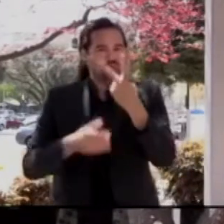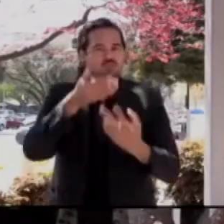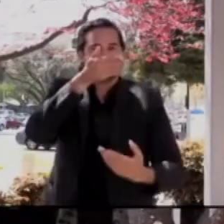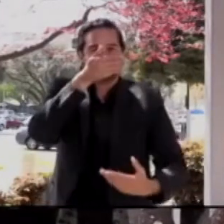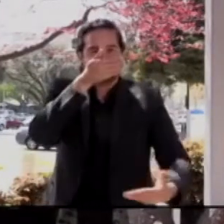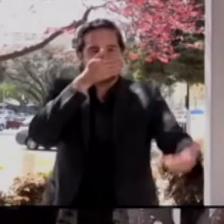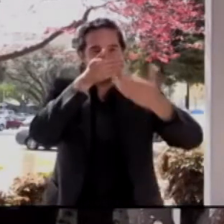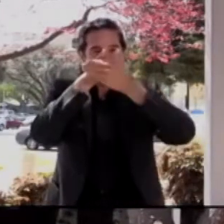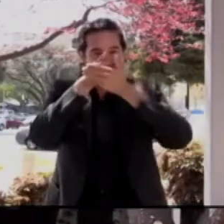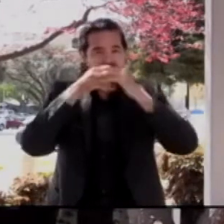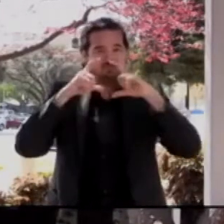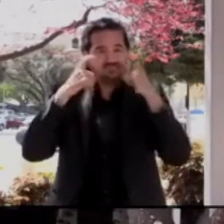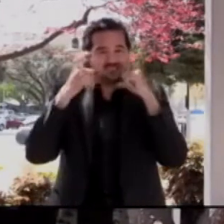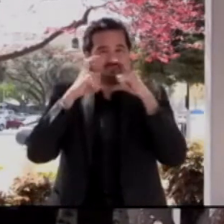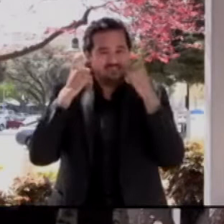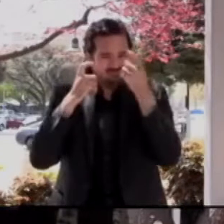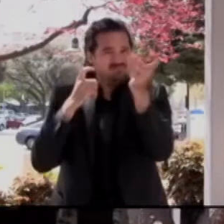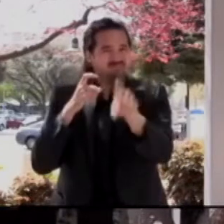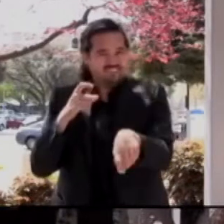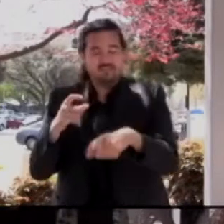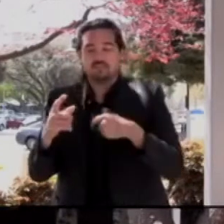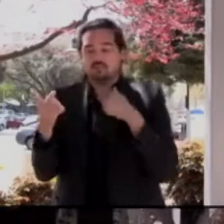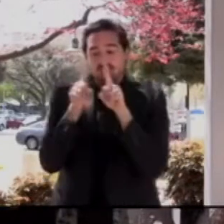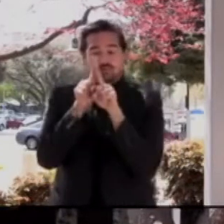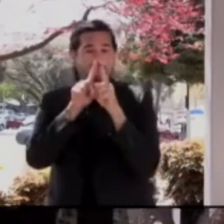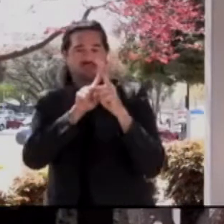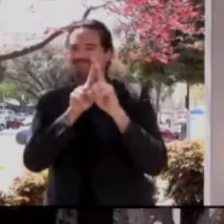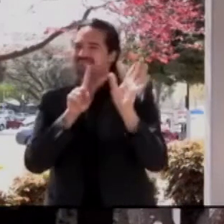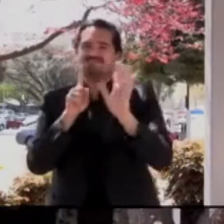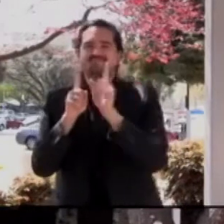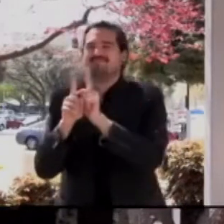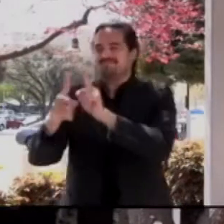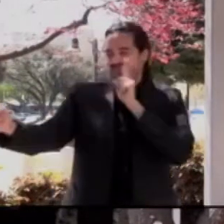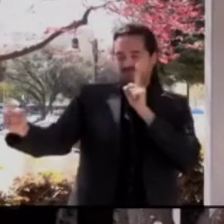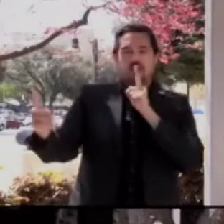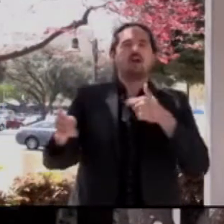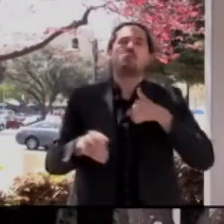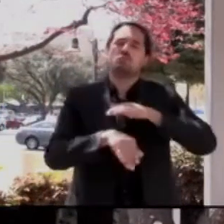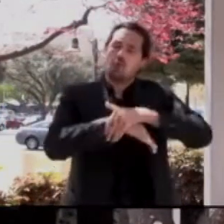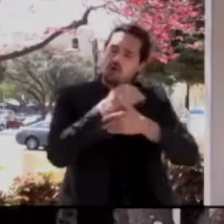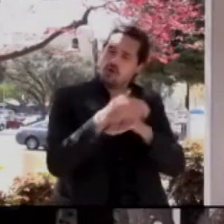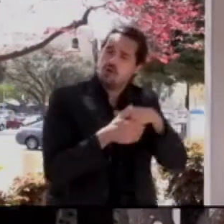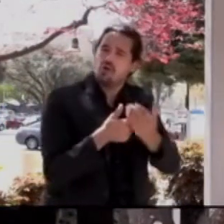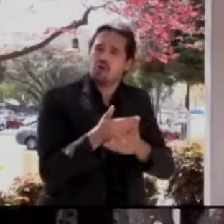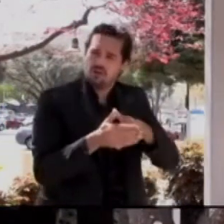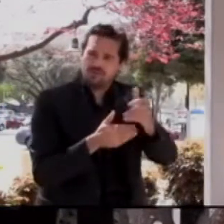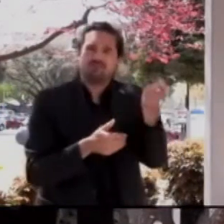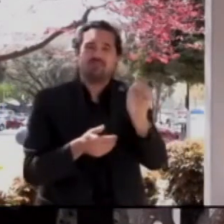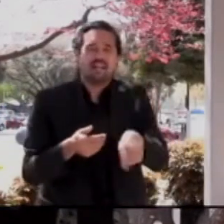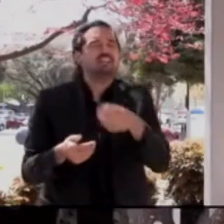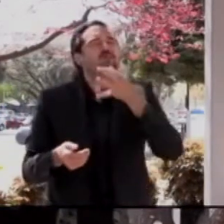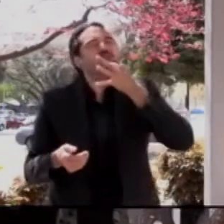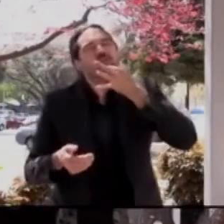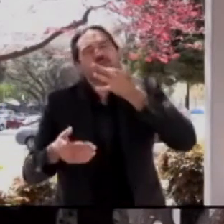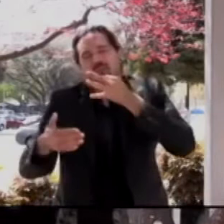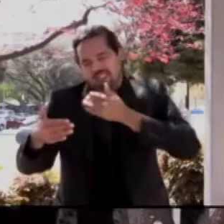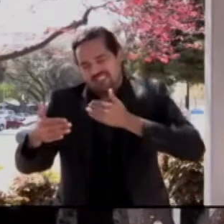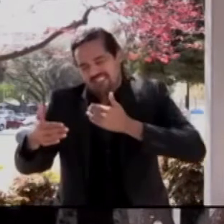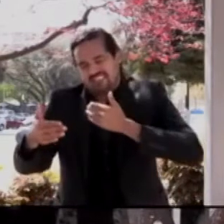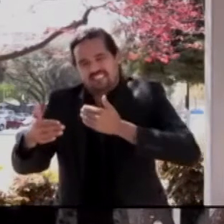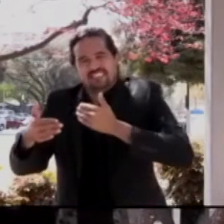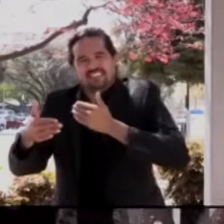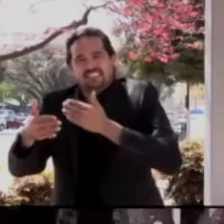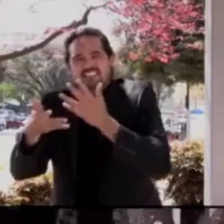But we're really, really close to the end at this point. And so I'm so excited to see that we've got the vaccines. Come on out. Please make sure